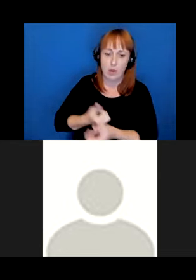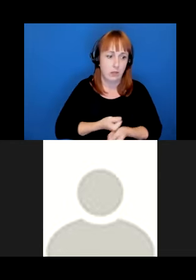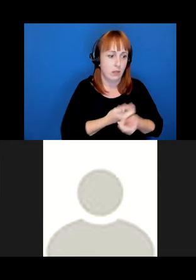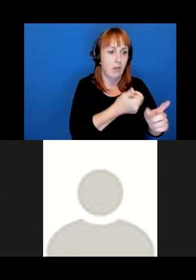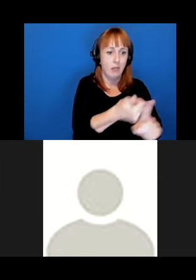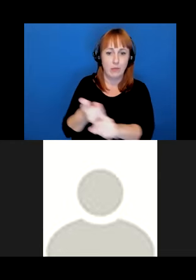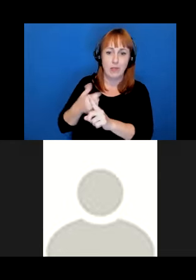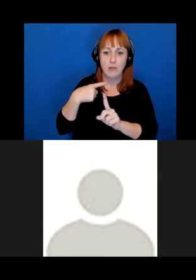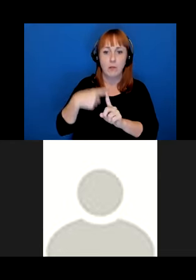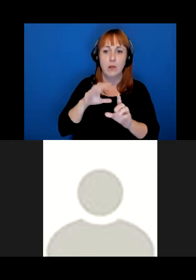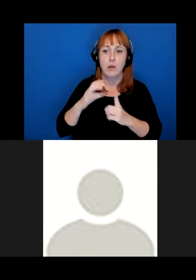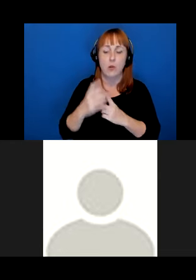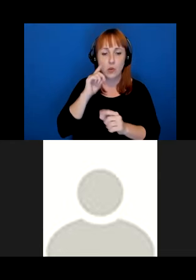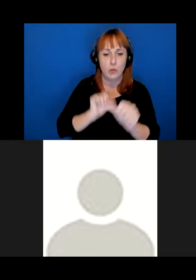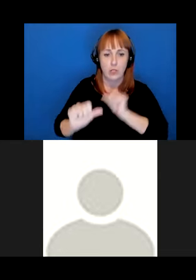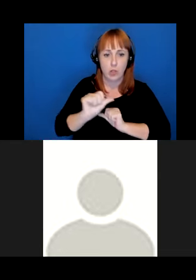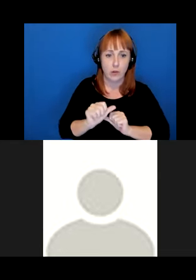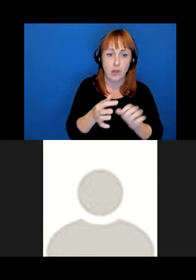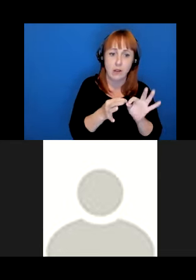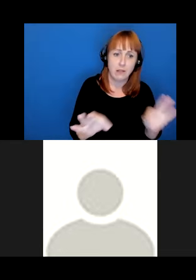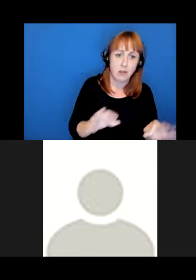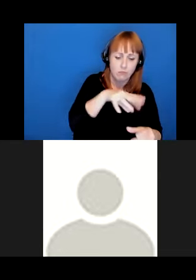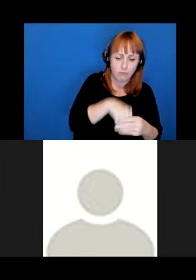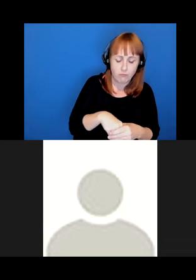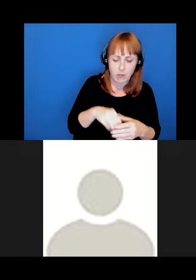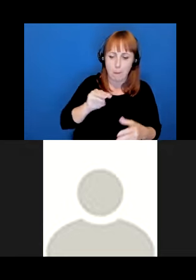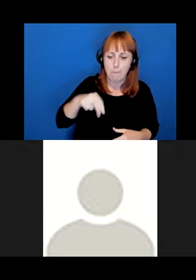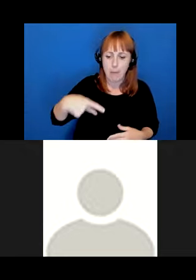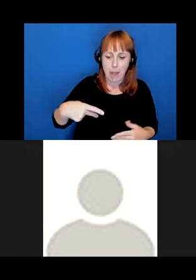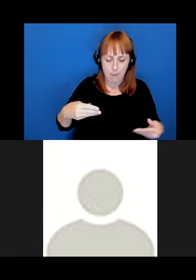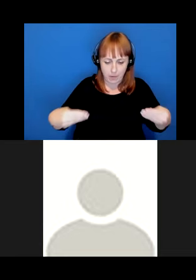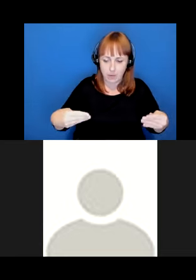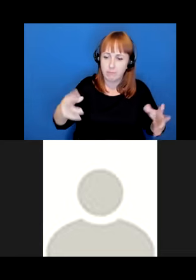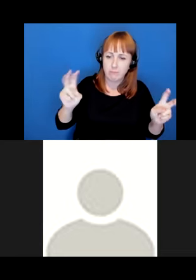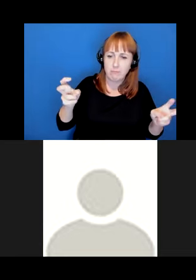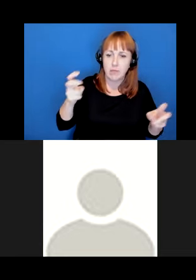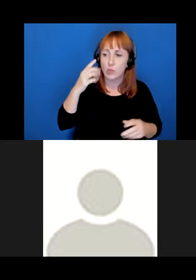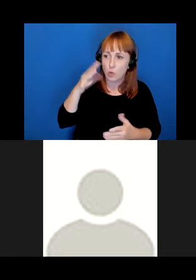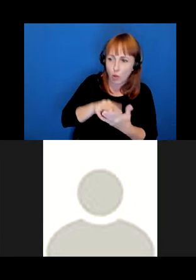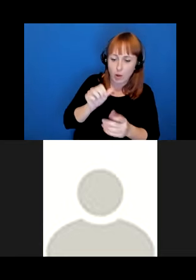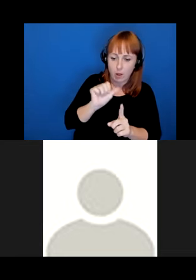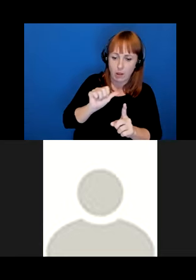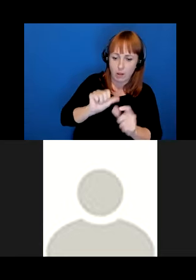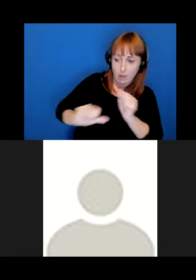language provides within the Miami community and mapping for us to learn more about each other and ourselves.